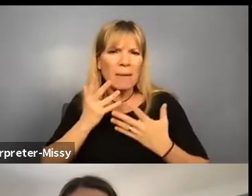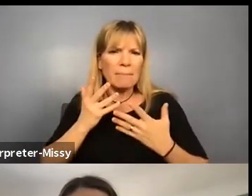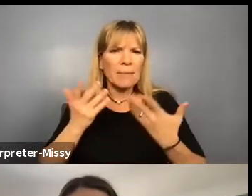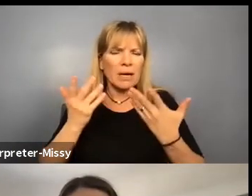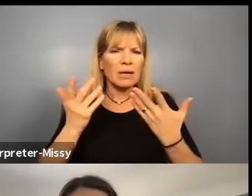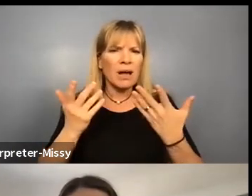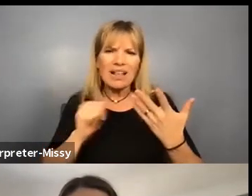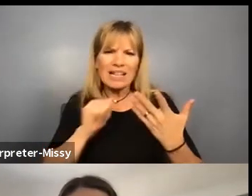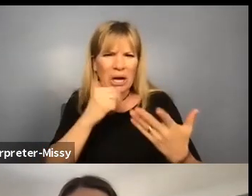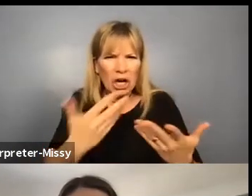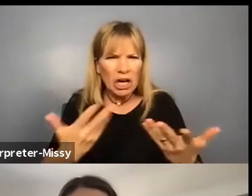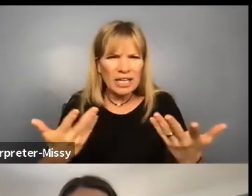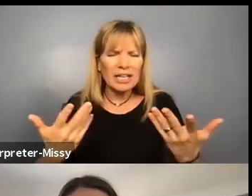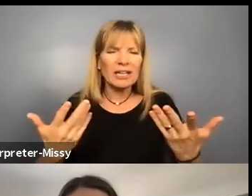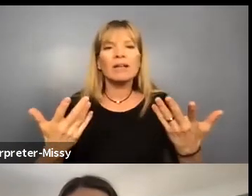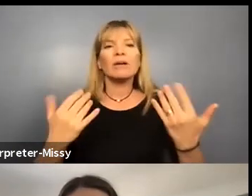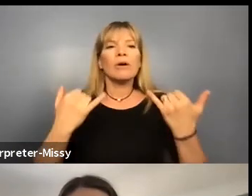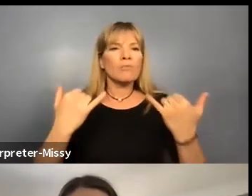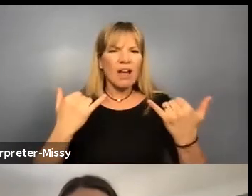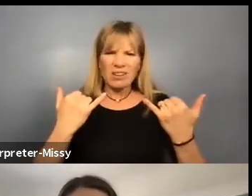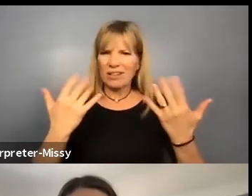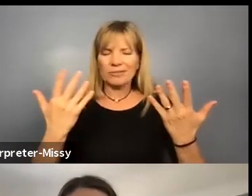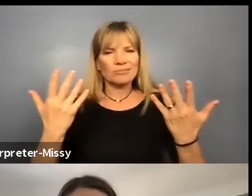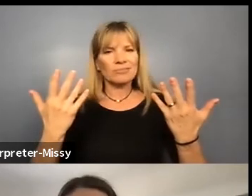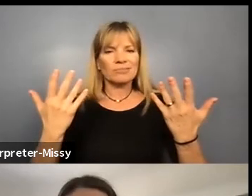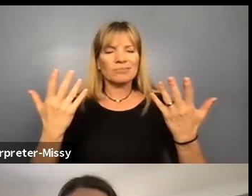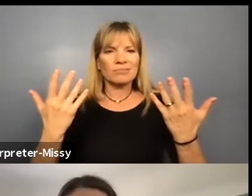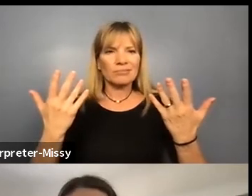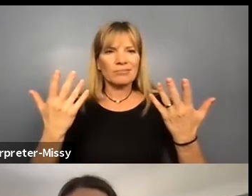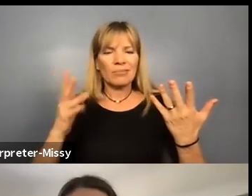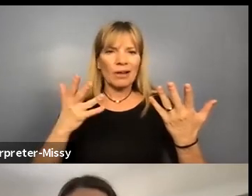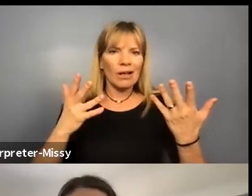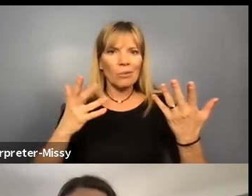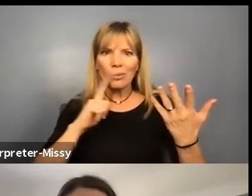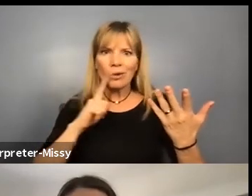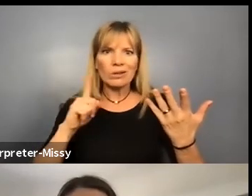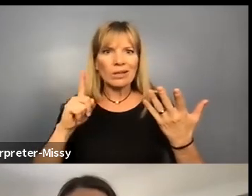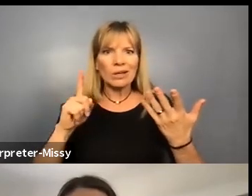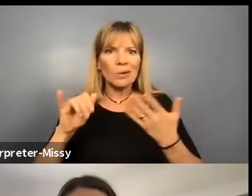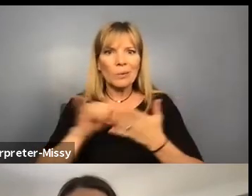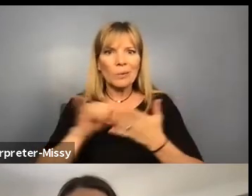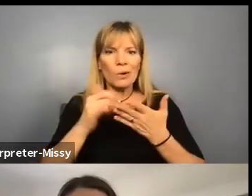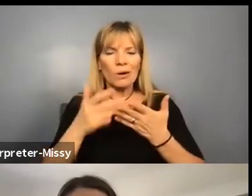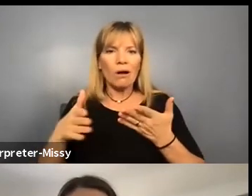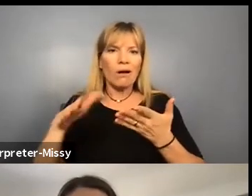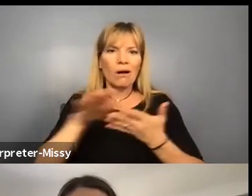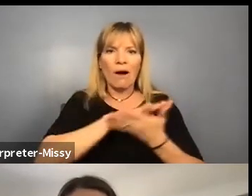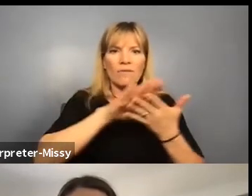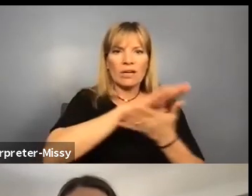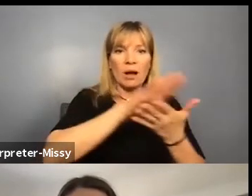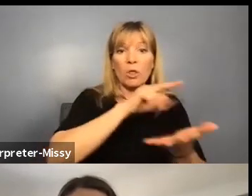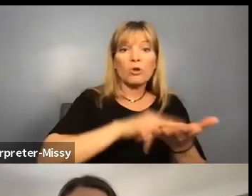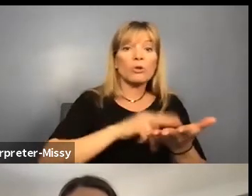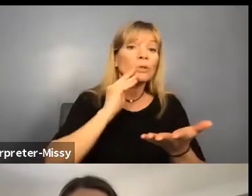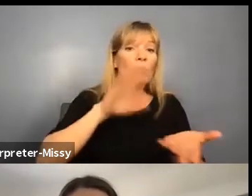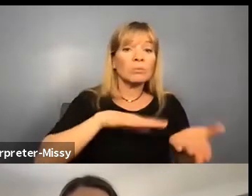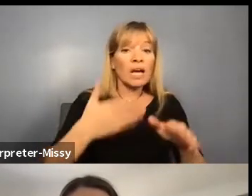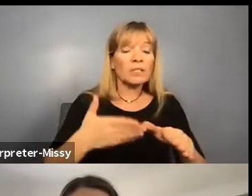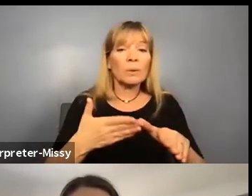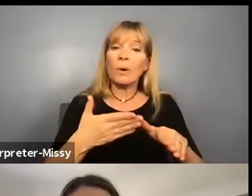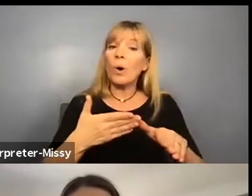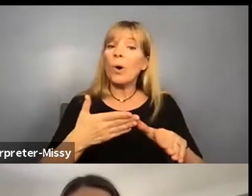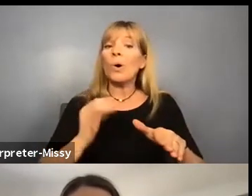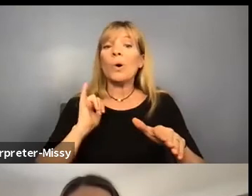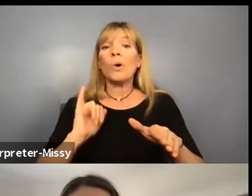good. know, right now with New York covering up the nursing home deaths, you know, people